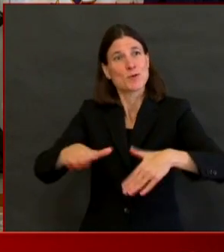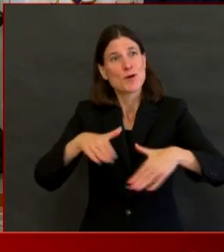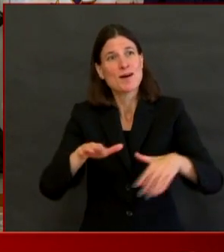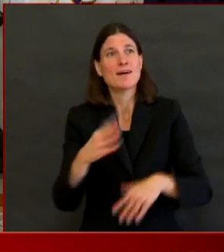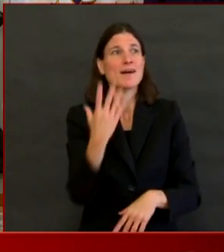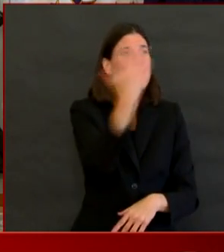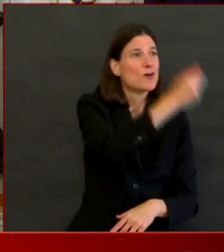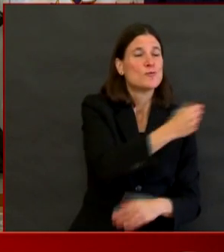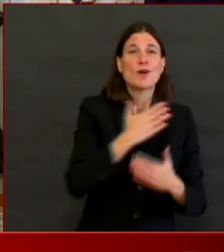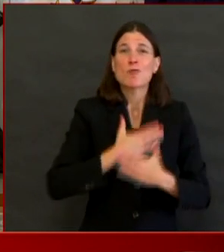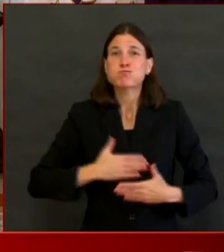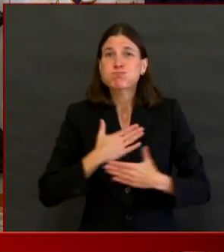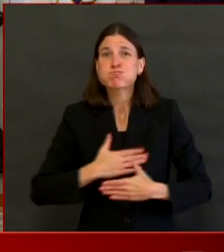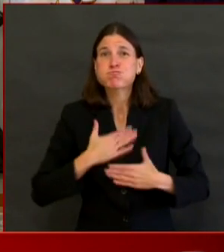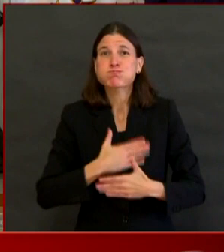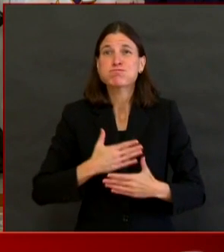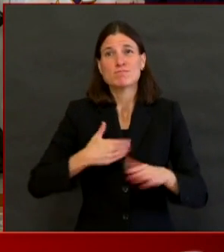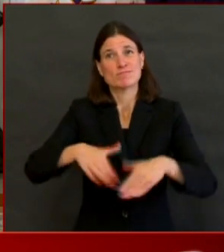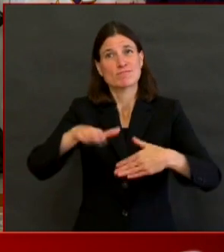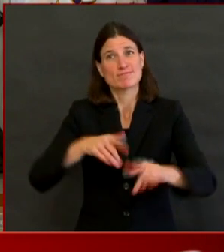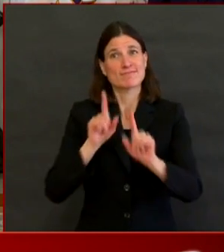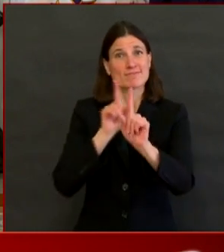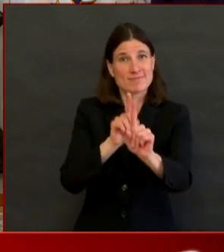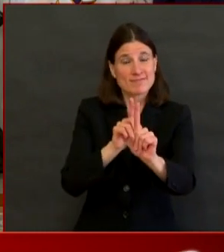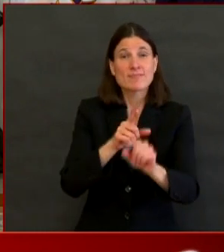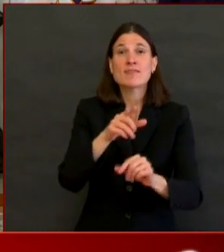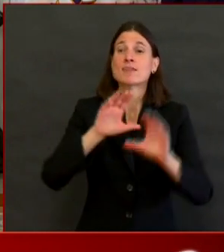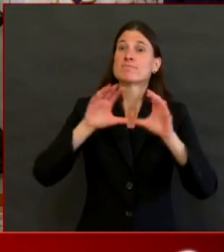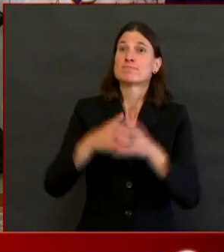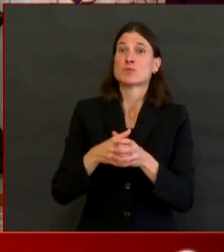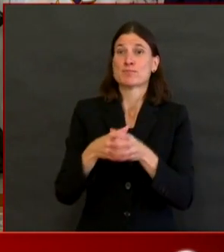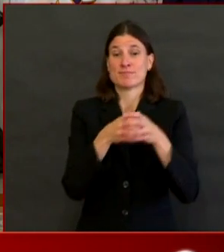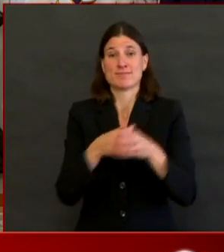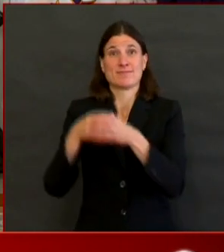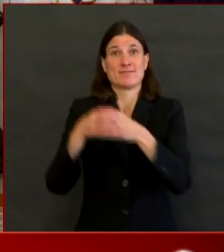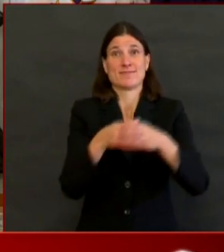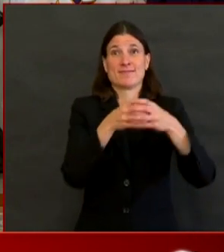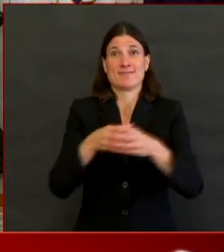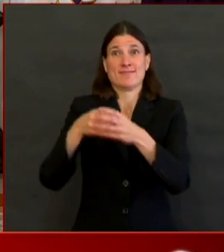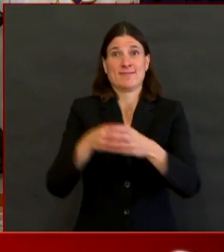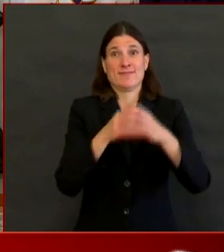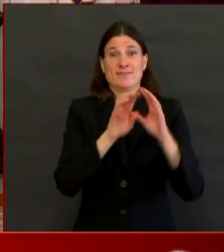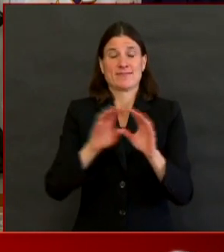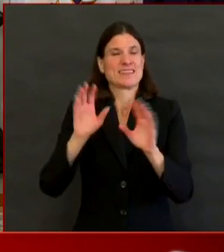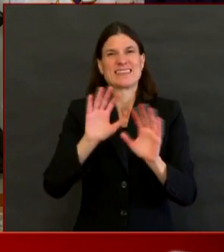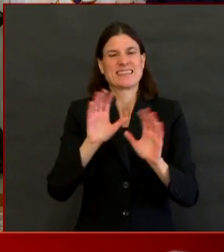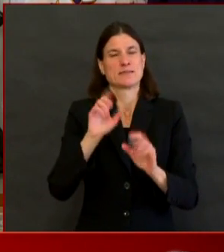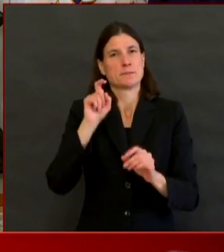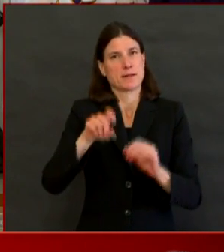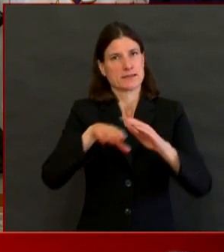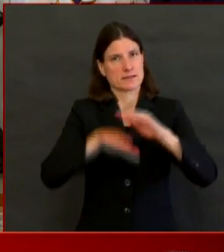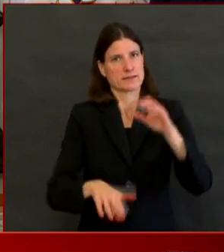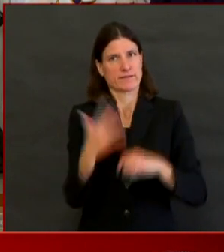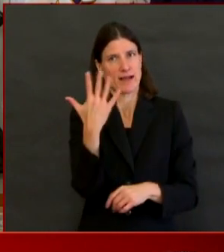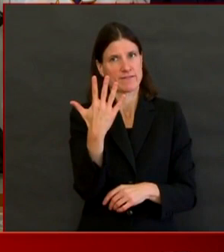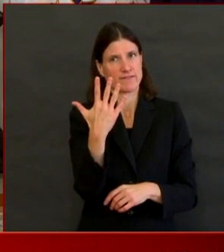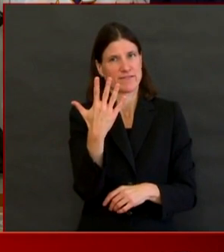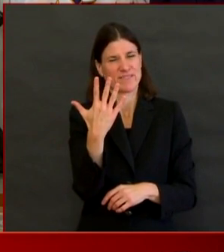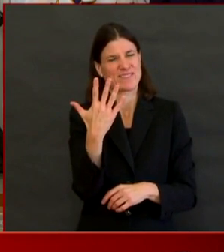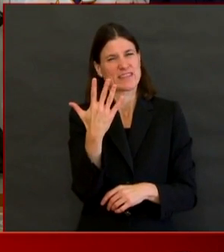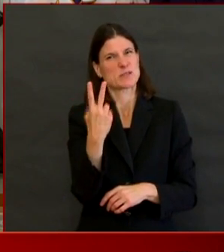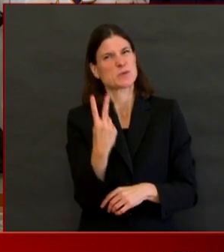few people as possible. We're saying less than five, really two, three and it should only be the same